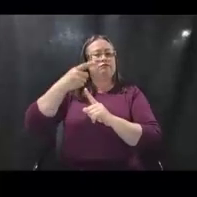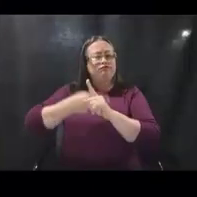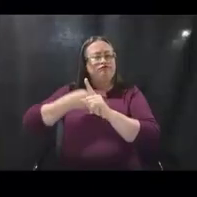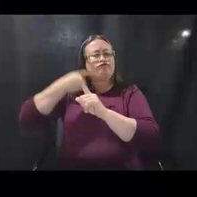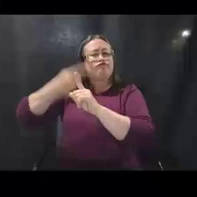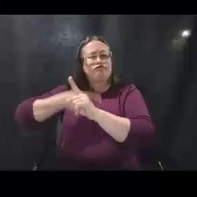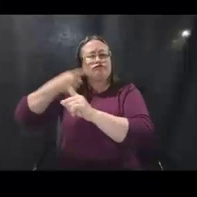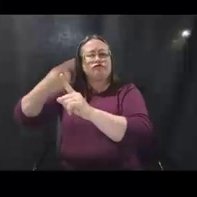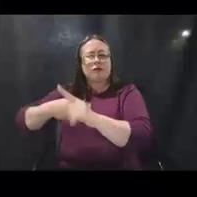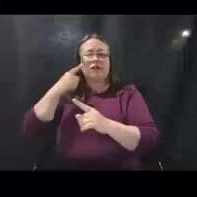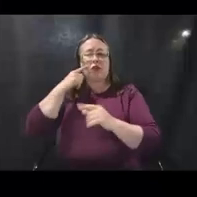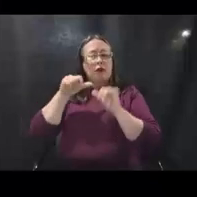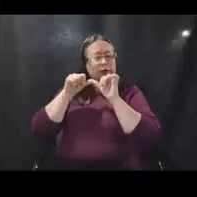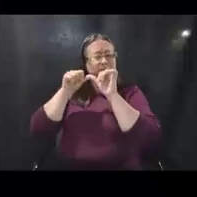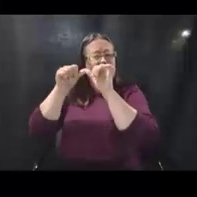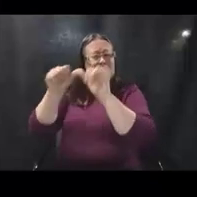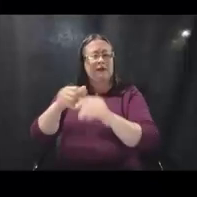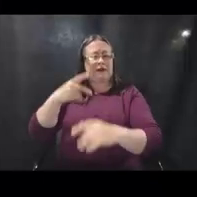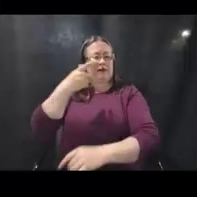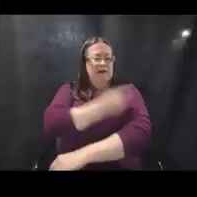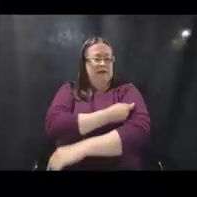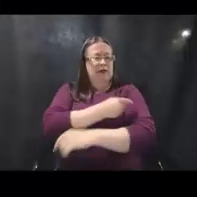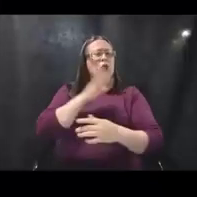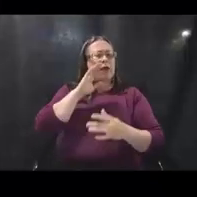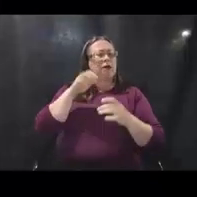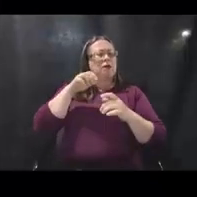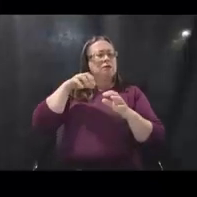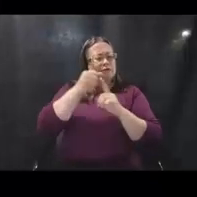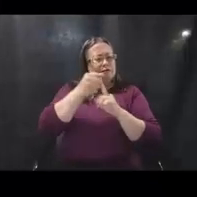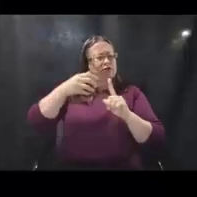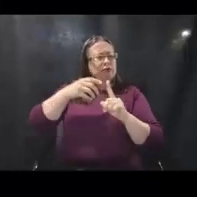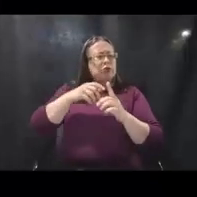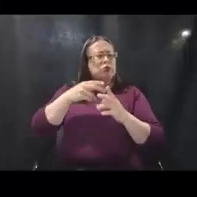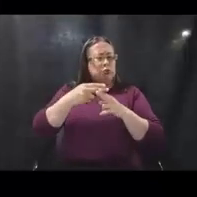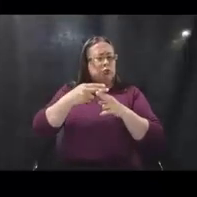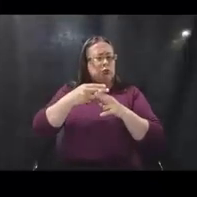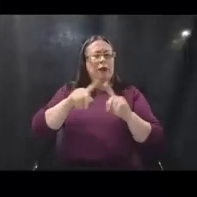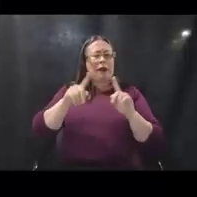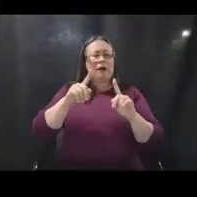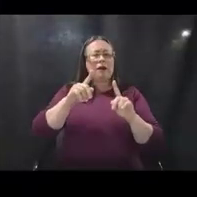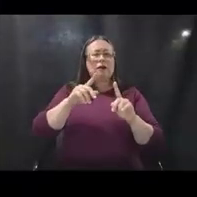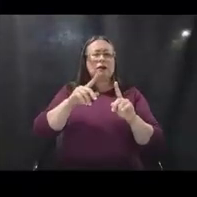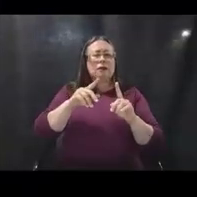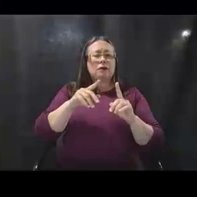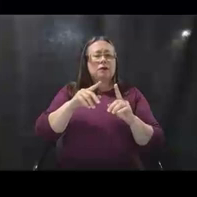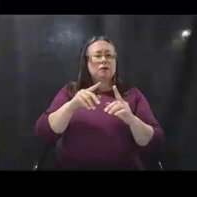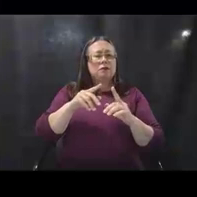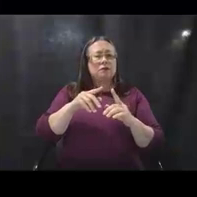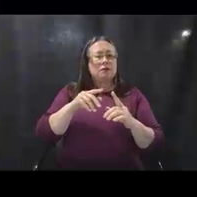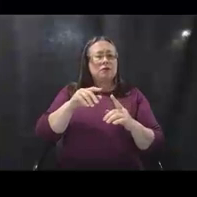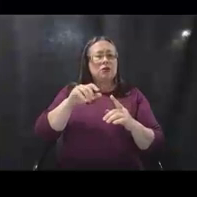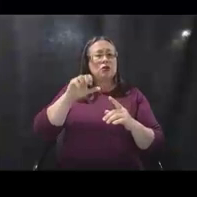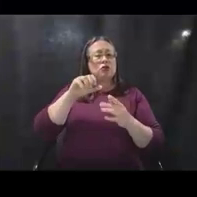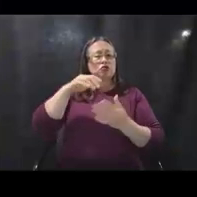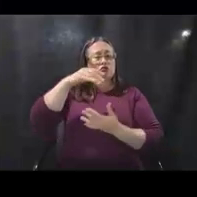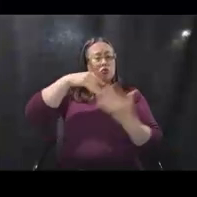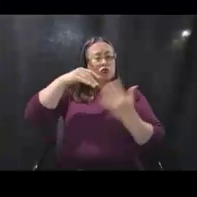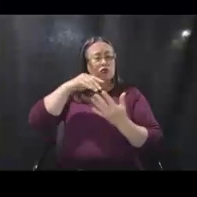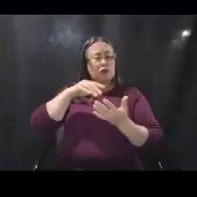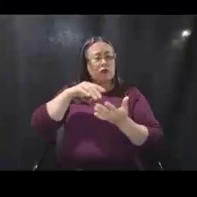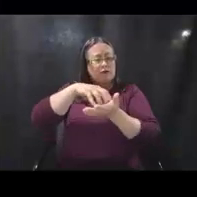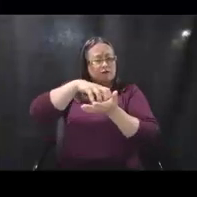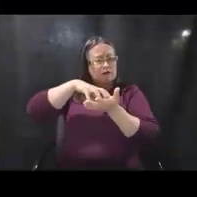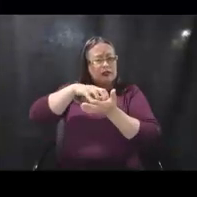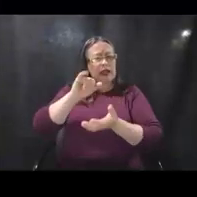work. And we'll talk about the specifics of what this is, but specifically, the social vulnerability index or similar index score for